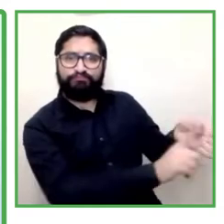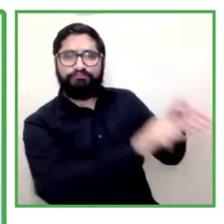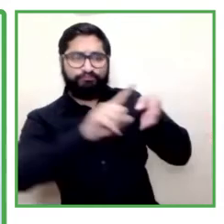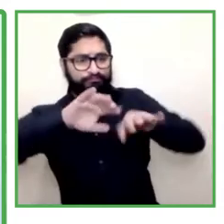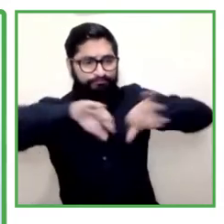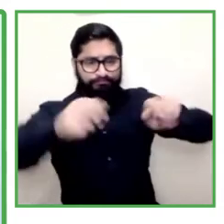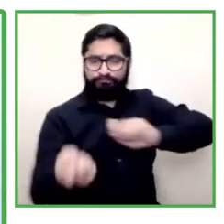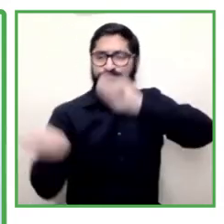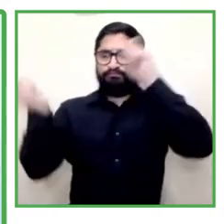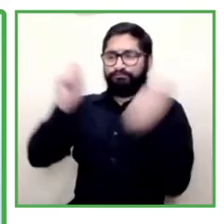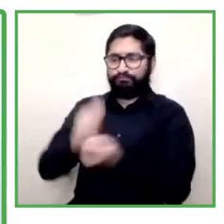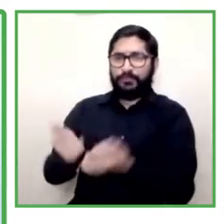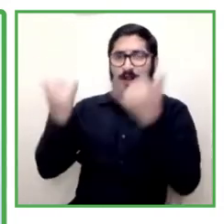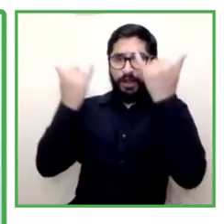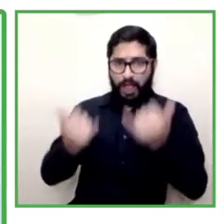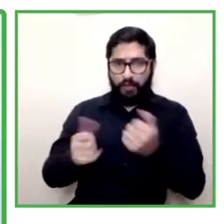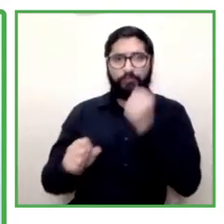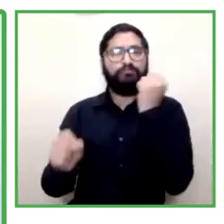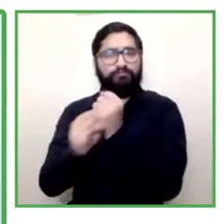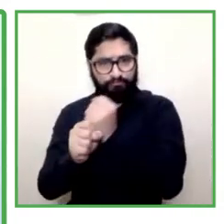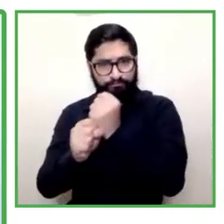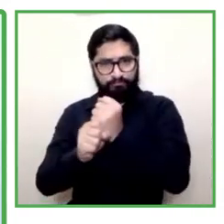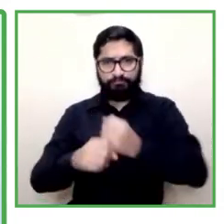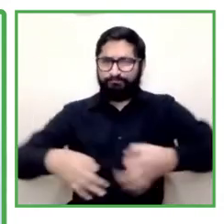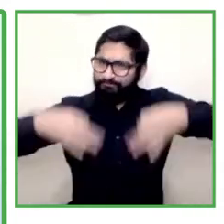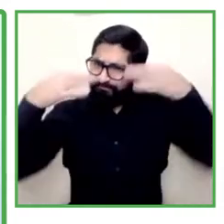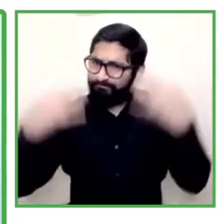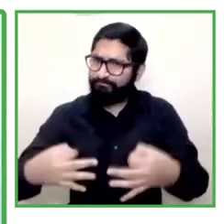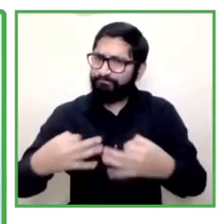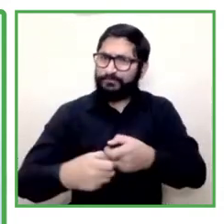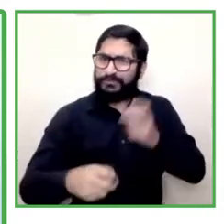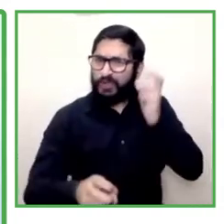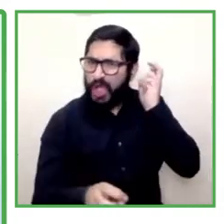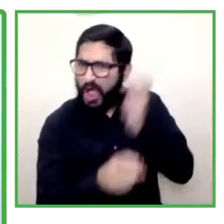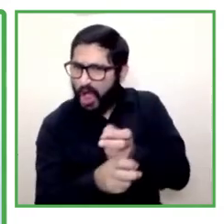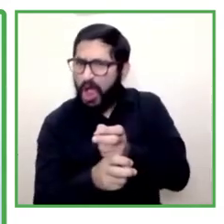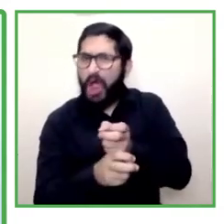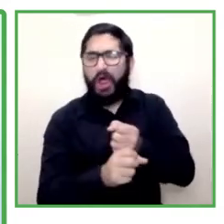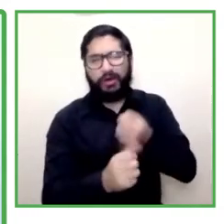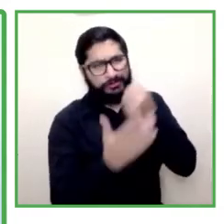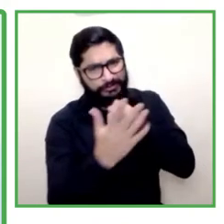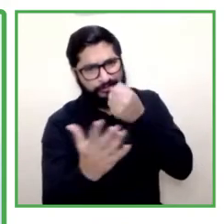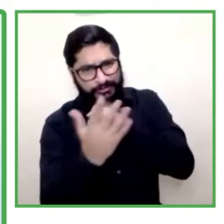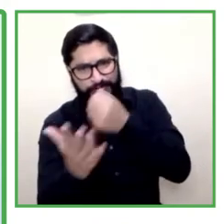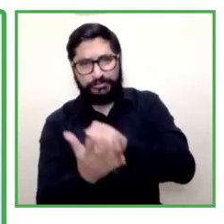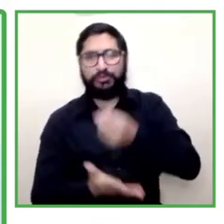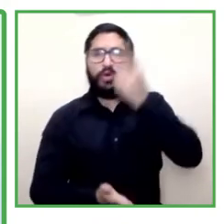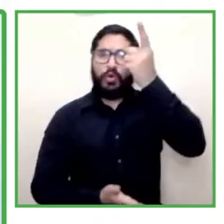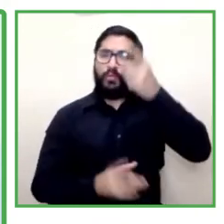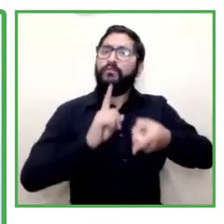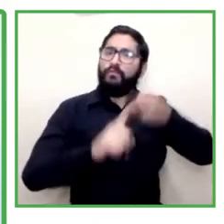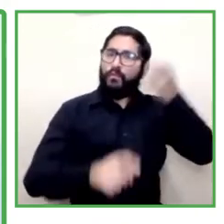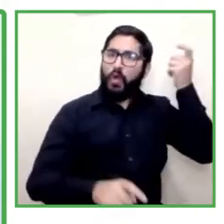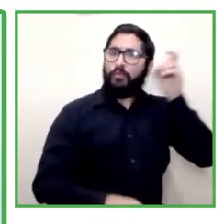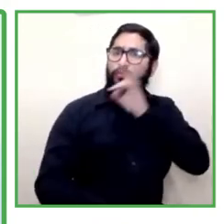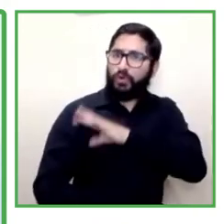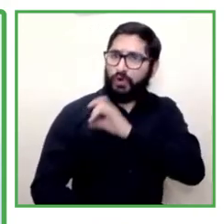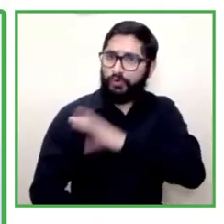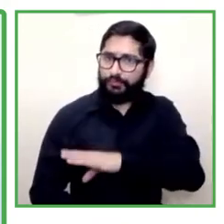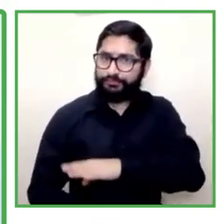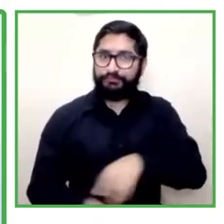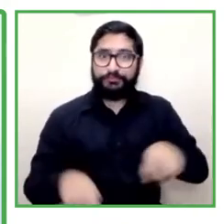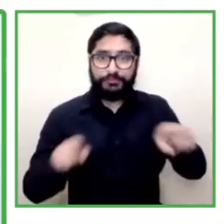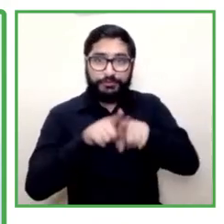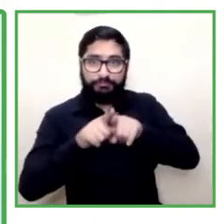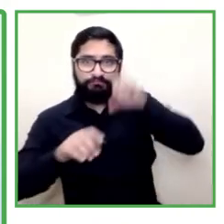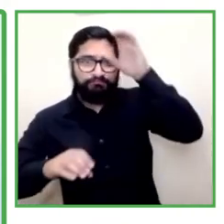sectors with high turnover to provide higher um economic growth for our country